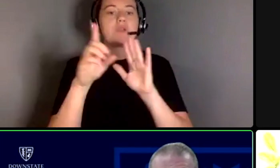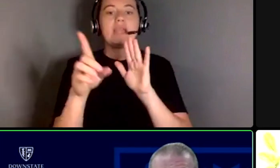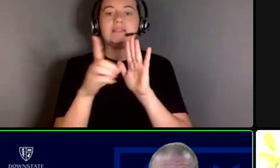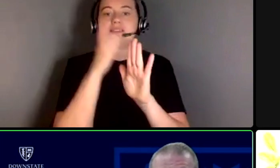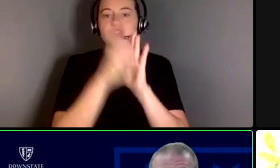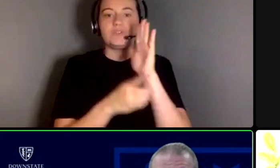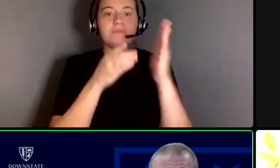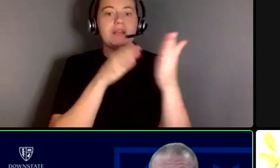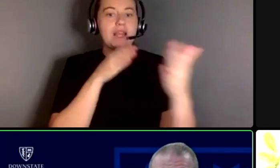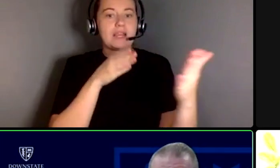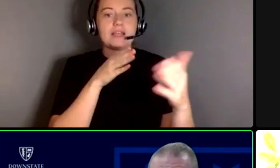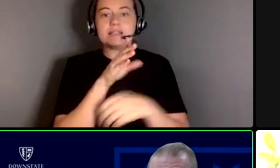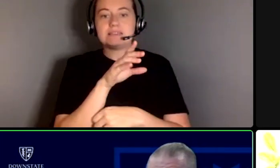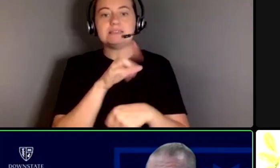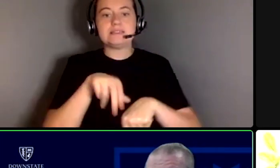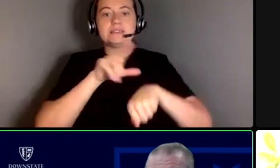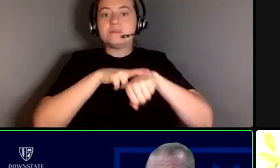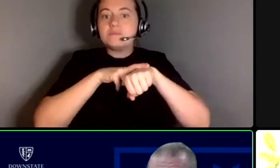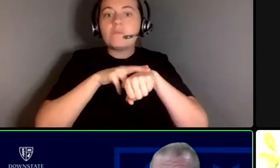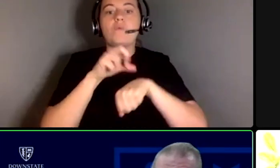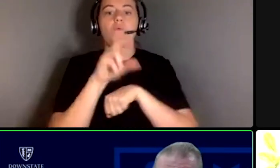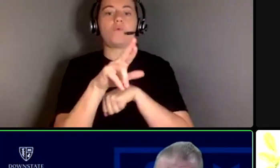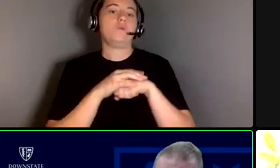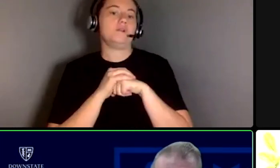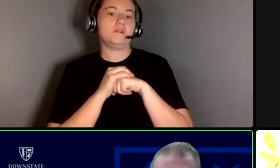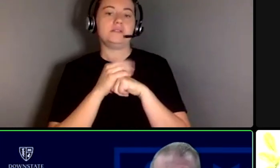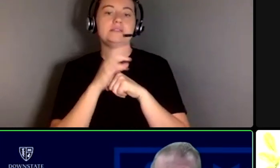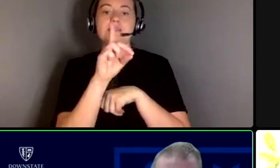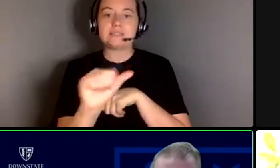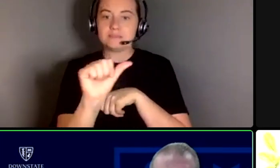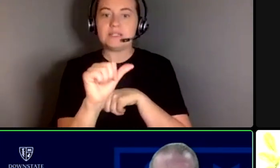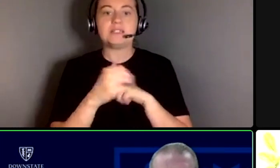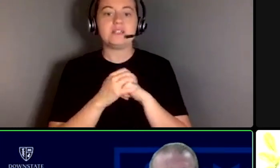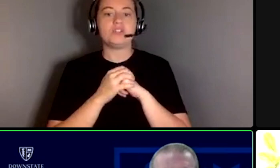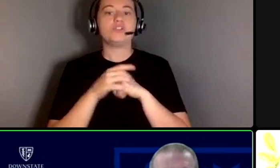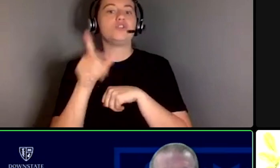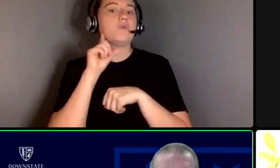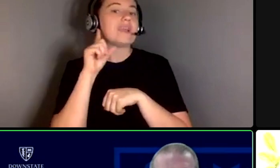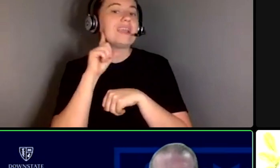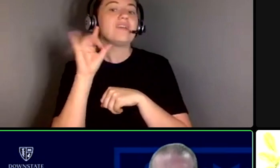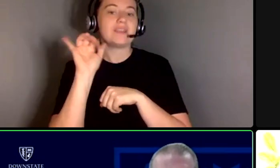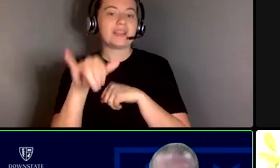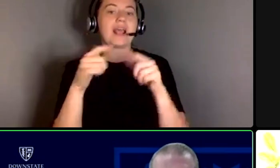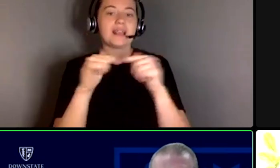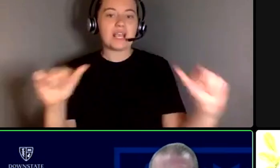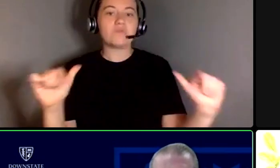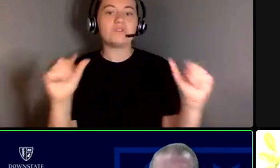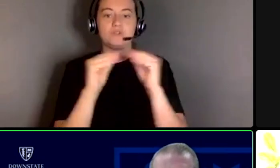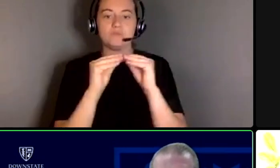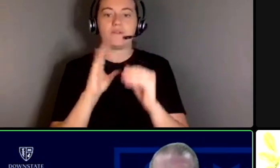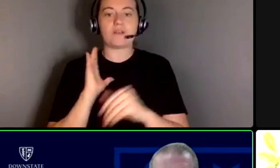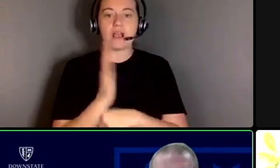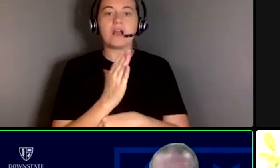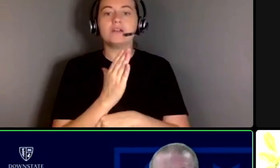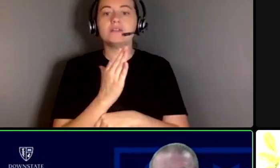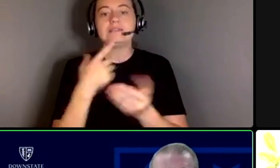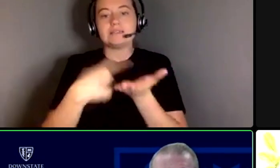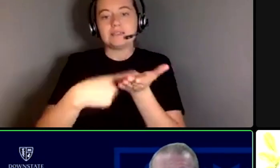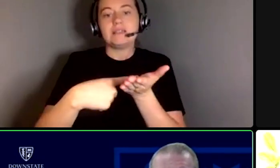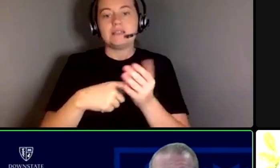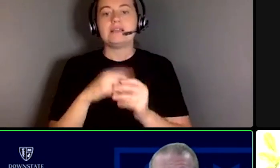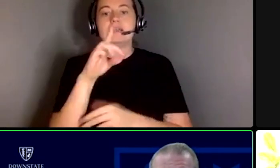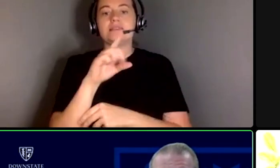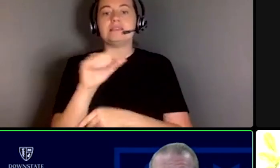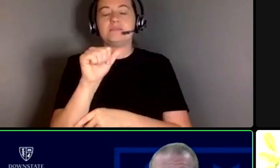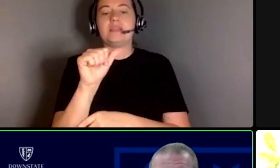protected under the ADA are qualified individuals with a disability. You'll hear that language more in our discussion. Disability under